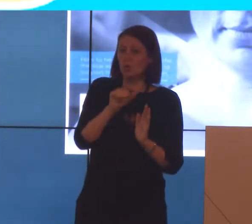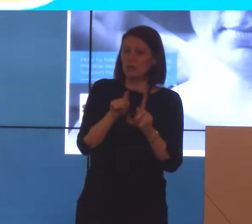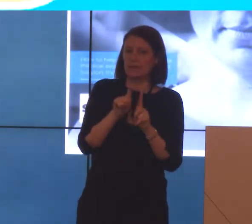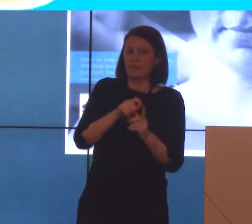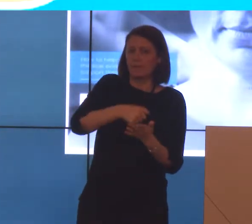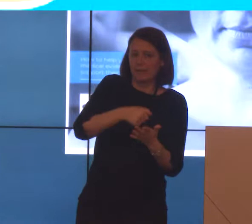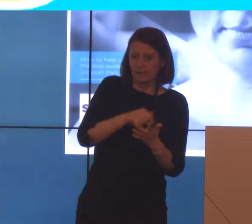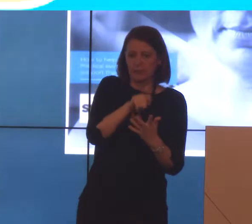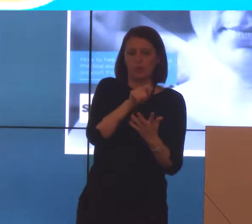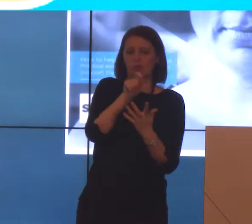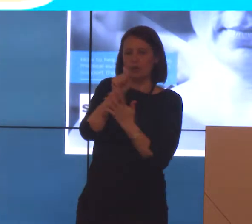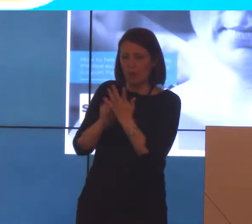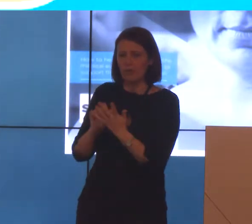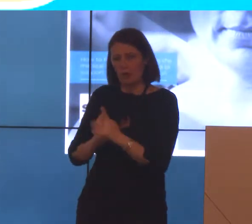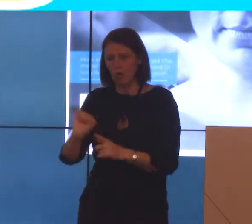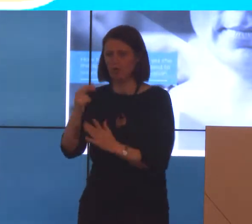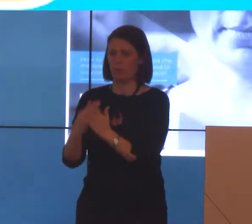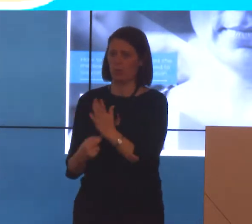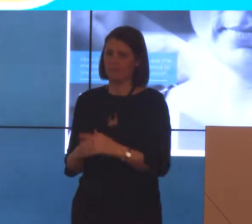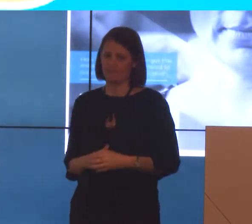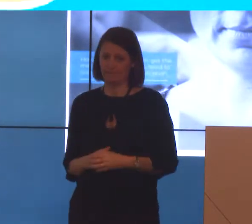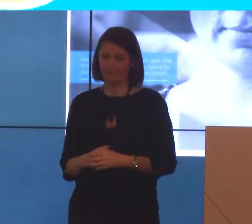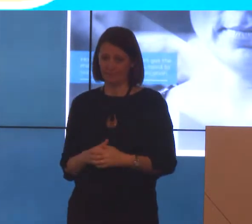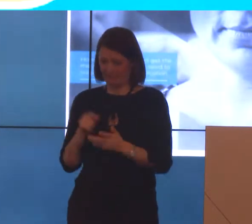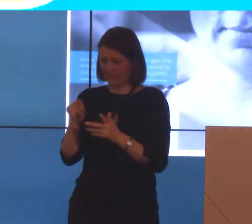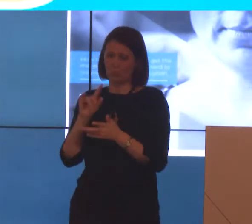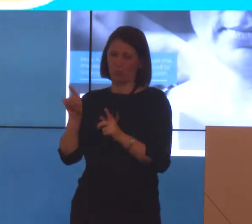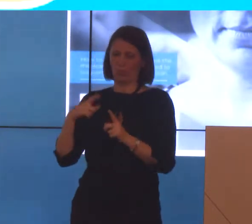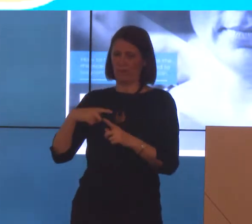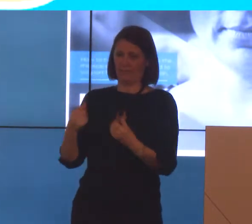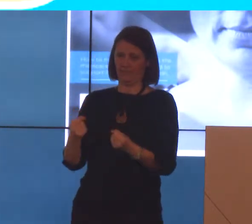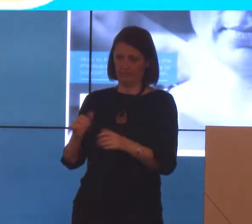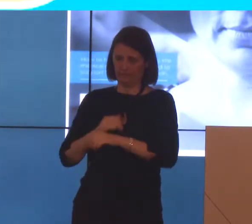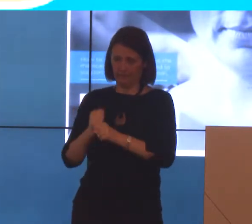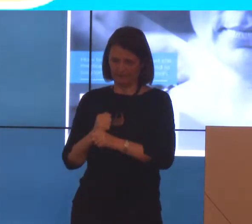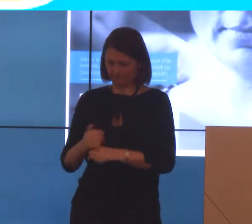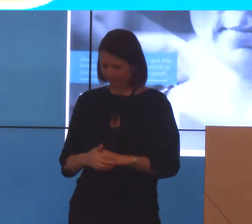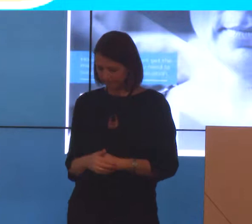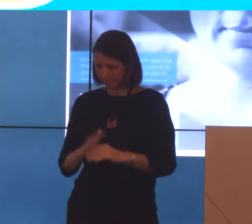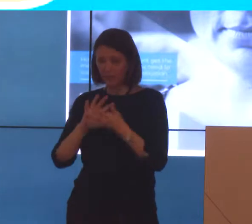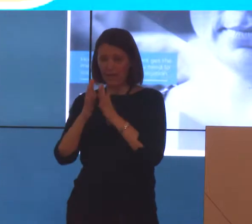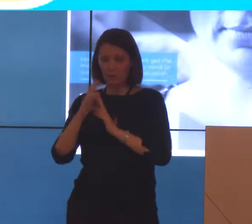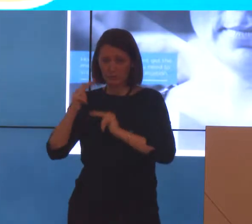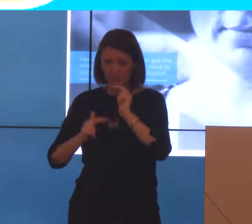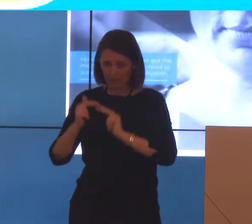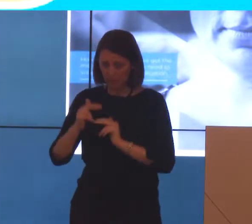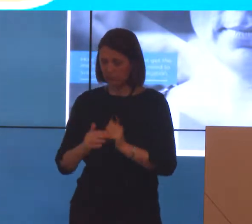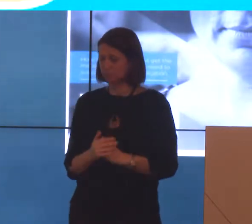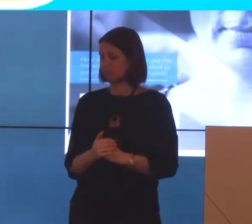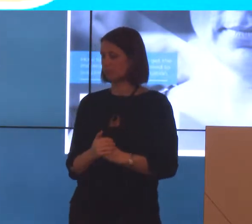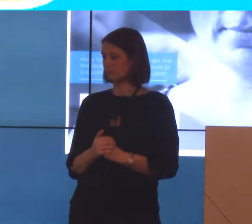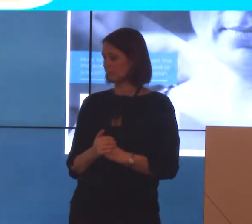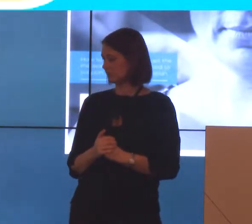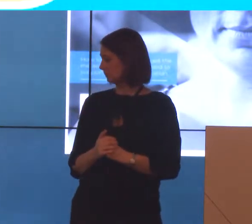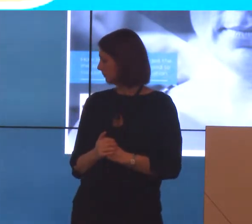reports. That's essentially what it's about. The way it's been developed is that it's supposed to be,